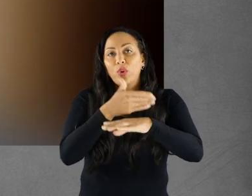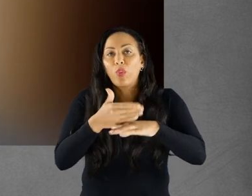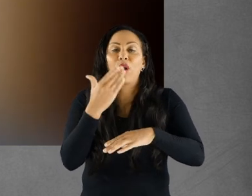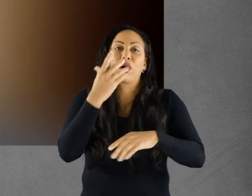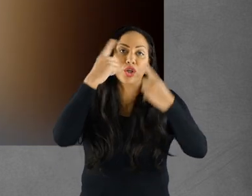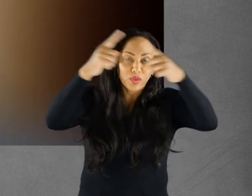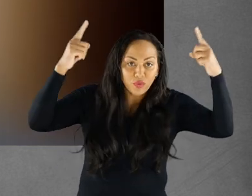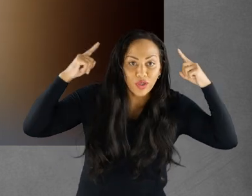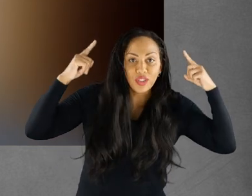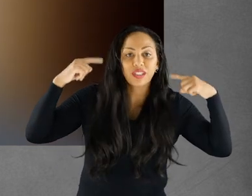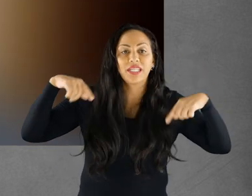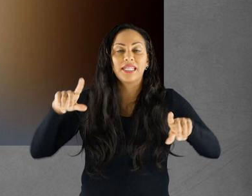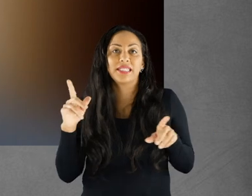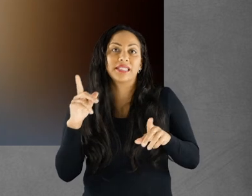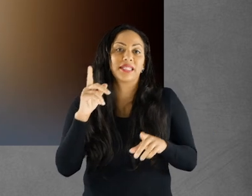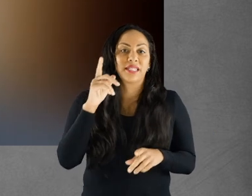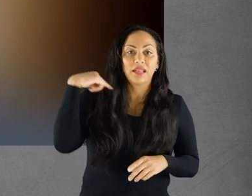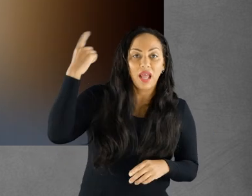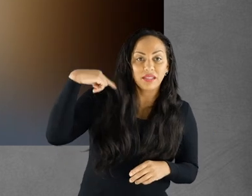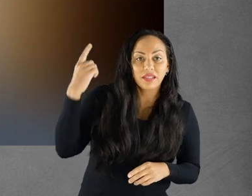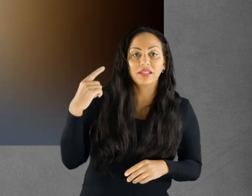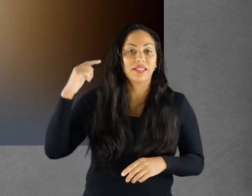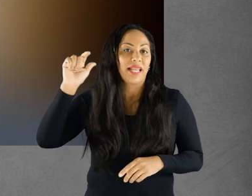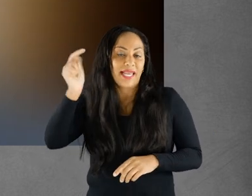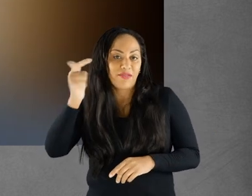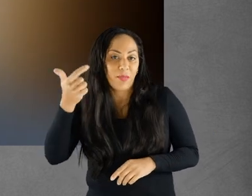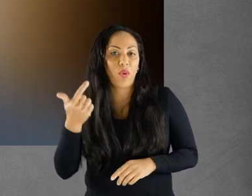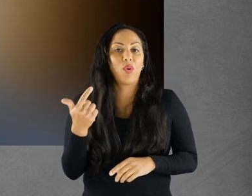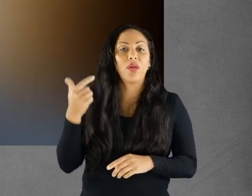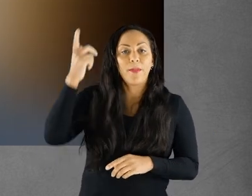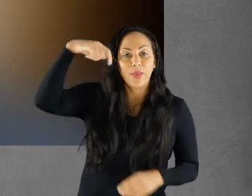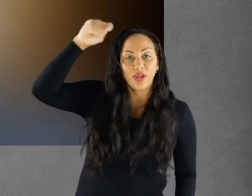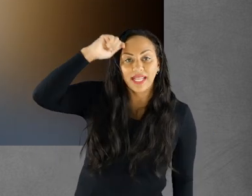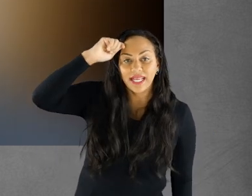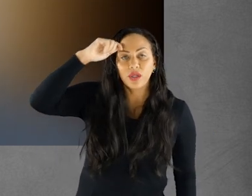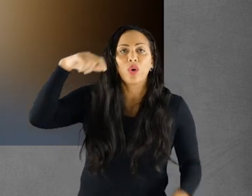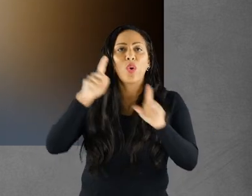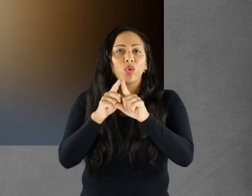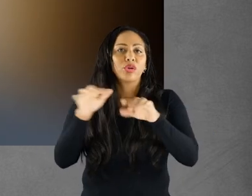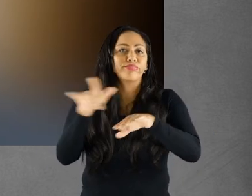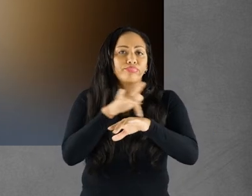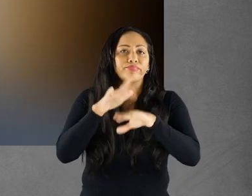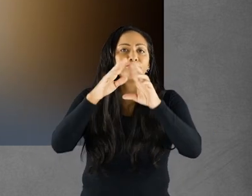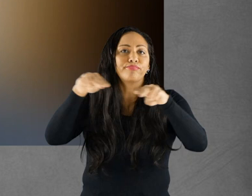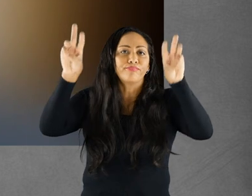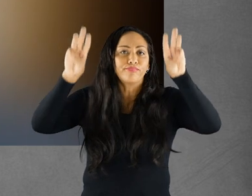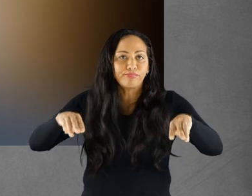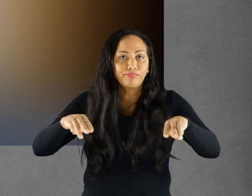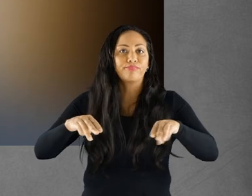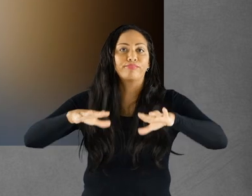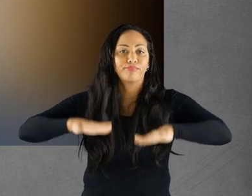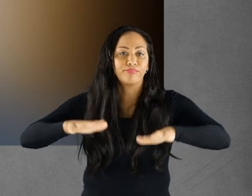universities in London, Berlin, and also the British Museum for the Purple Light Up event